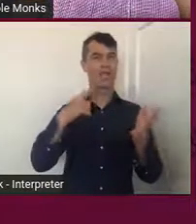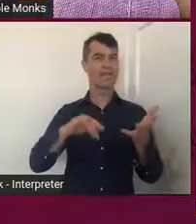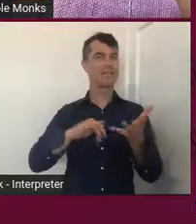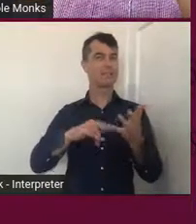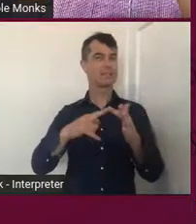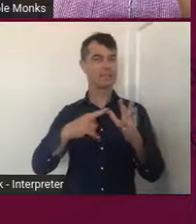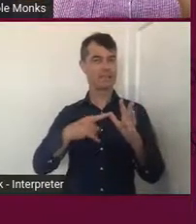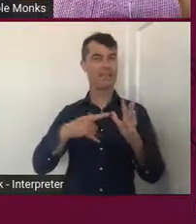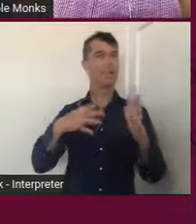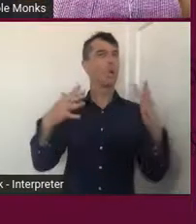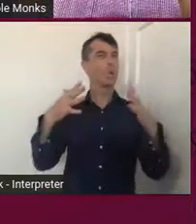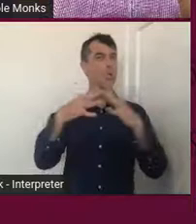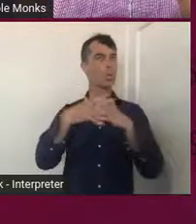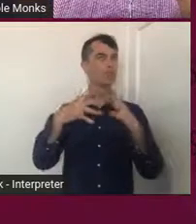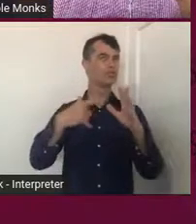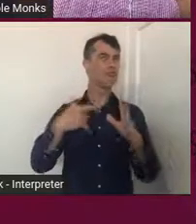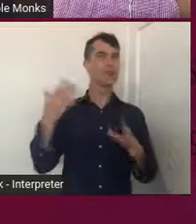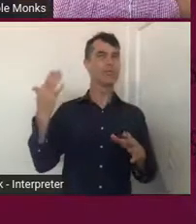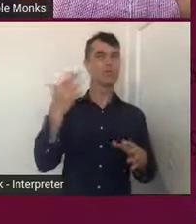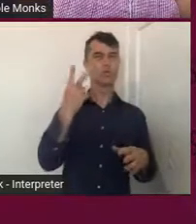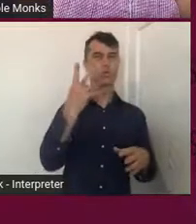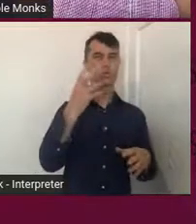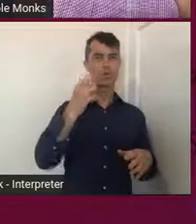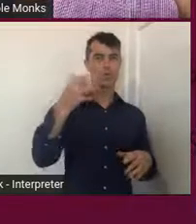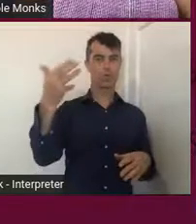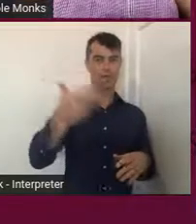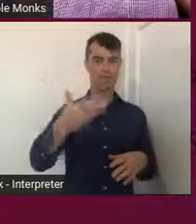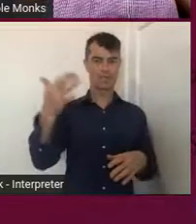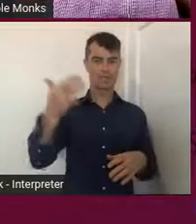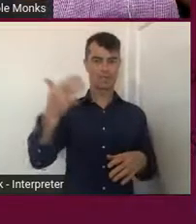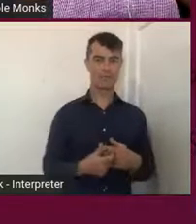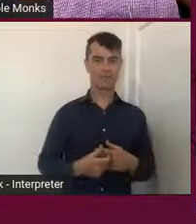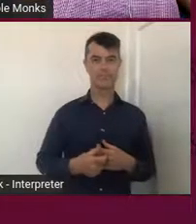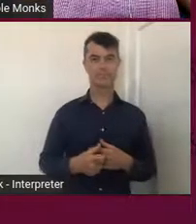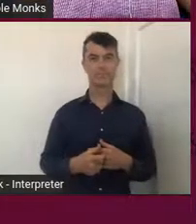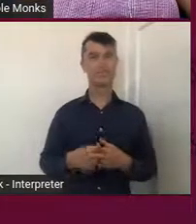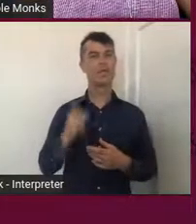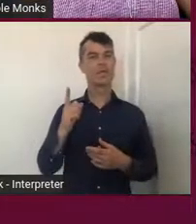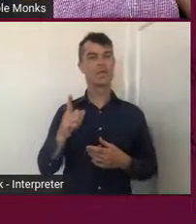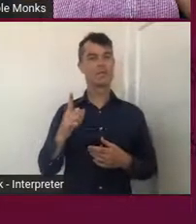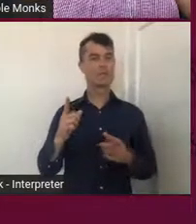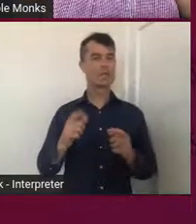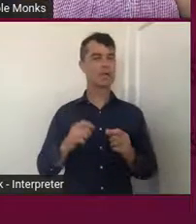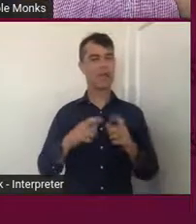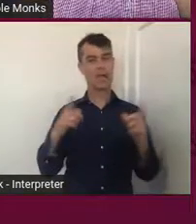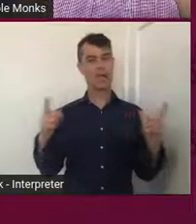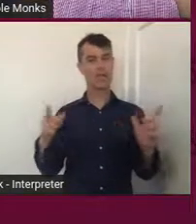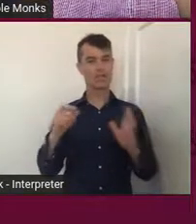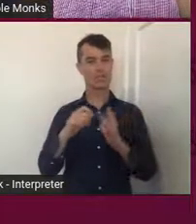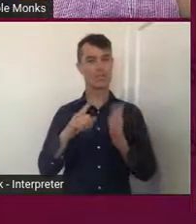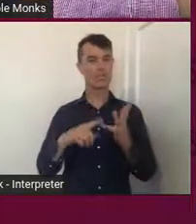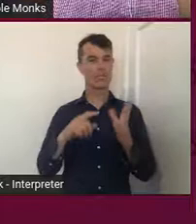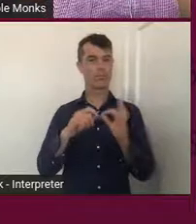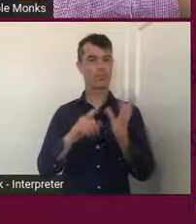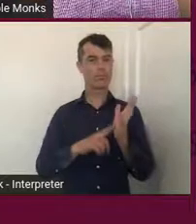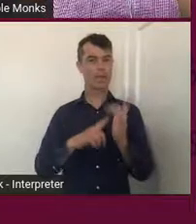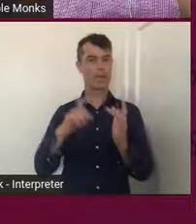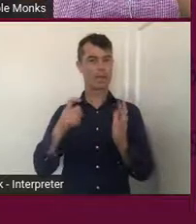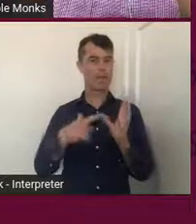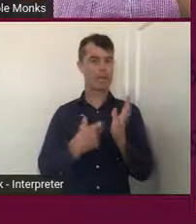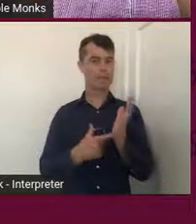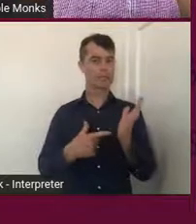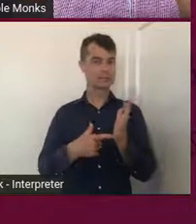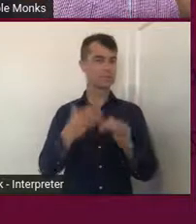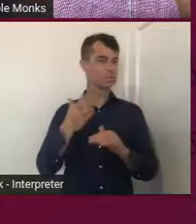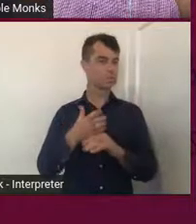2019. And I think it's, this was a really large public arts piece along with a, you